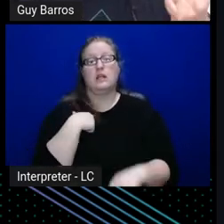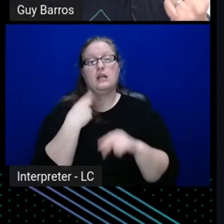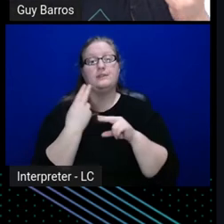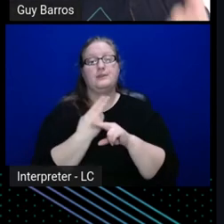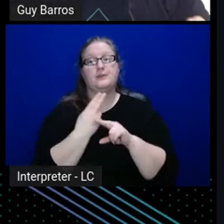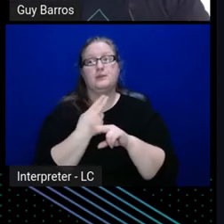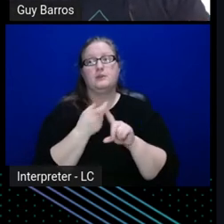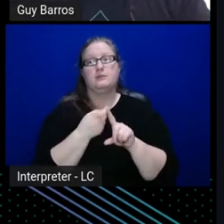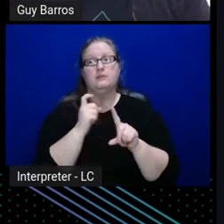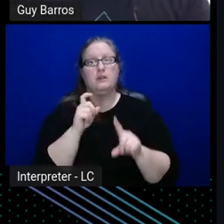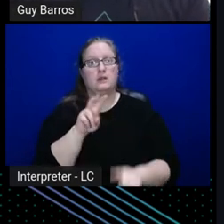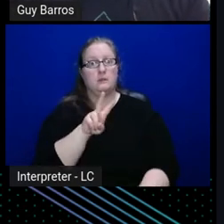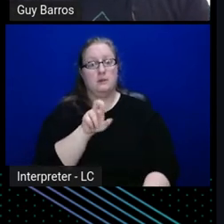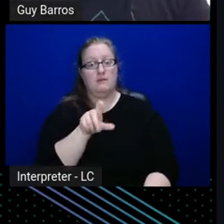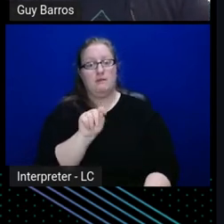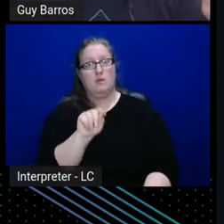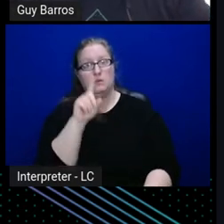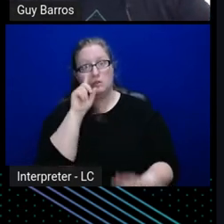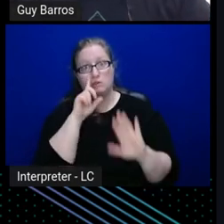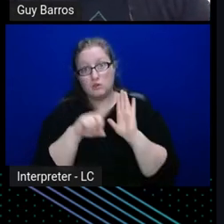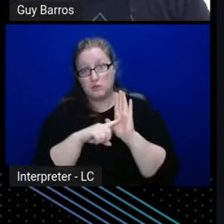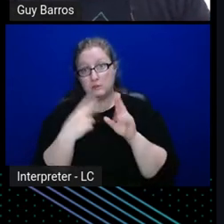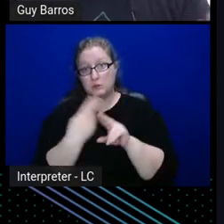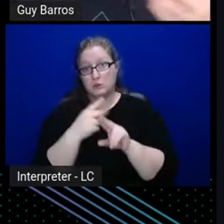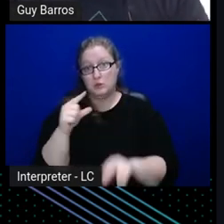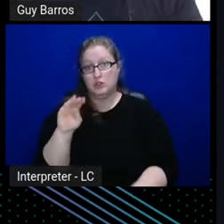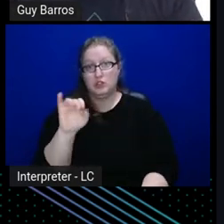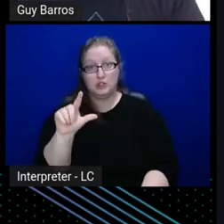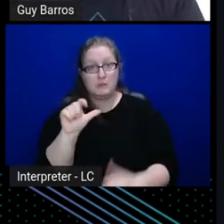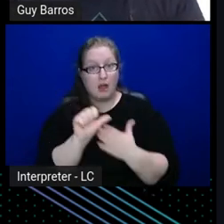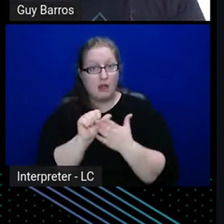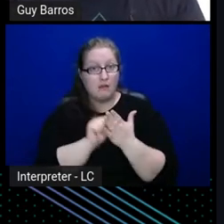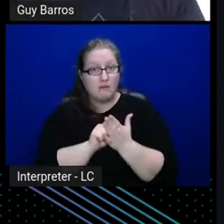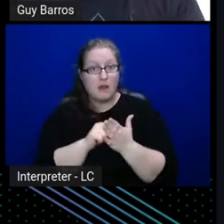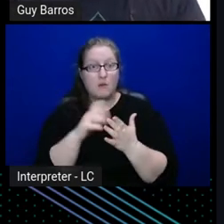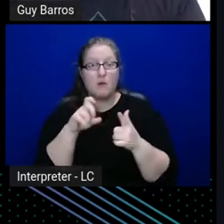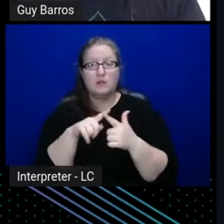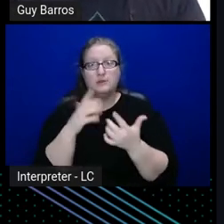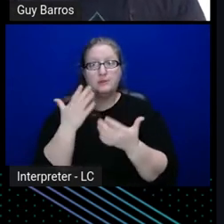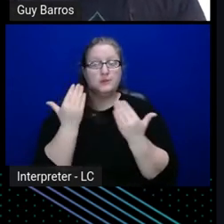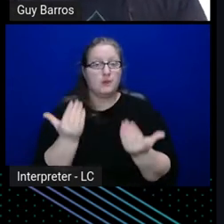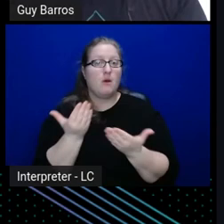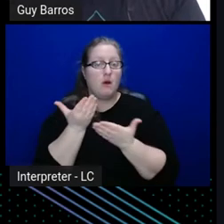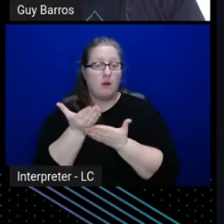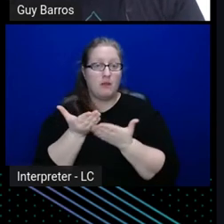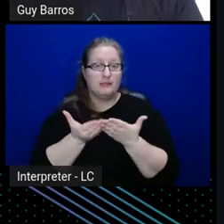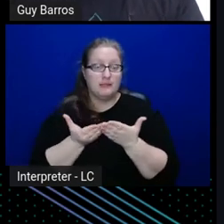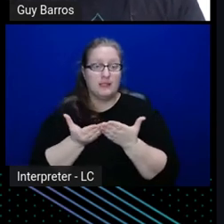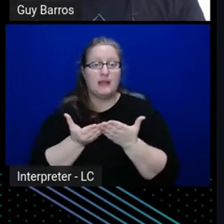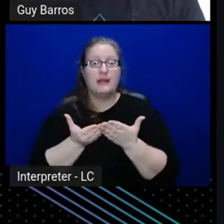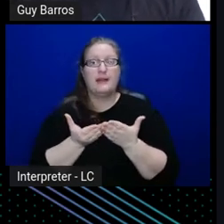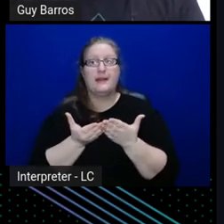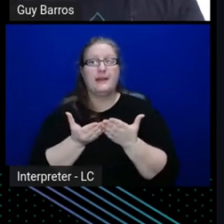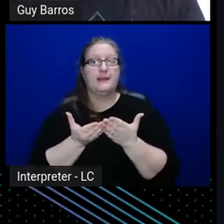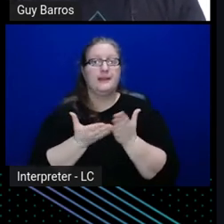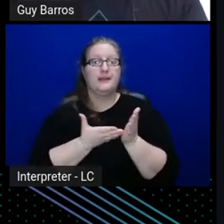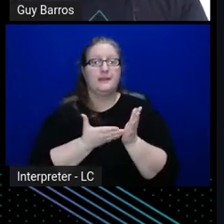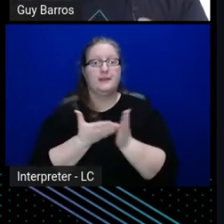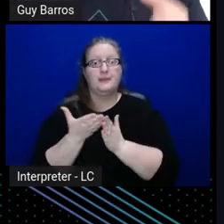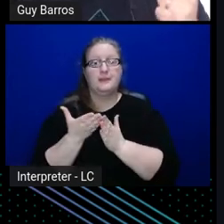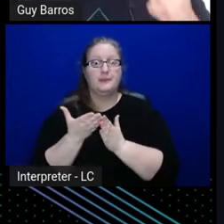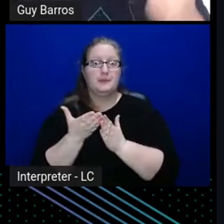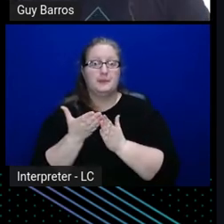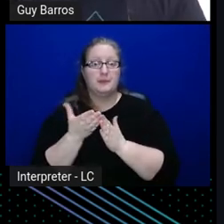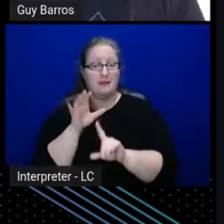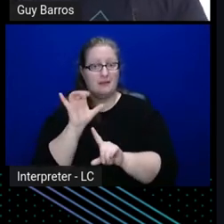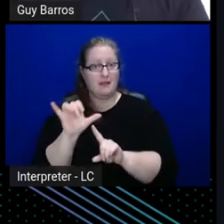from Vault, like, for example, if I want to use my Gmail account and authenticate via, um, via that pattern, um,